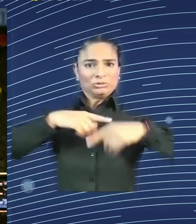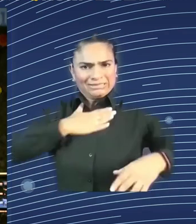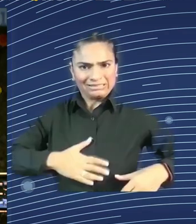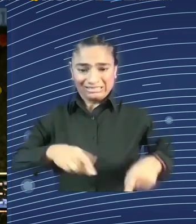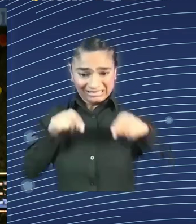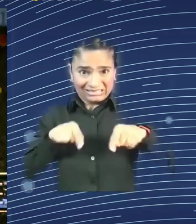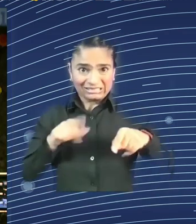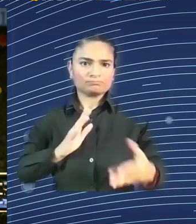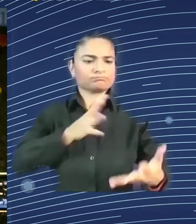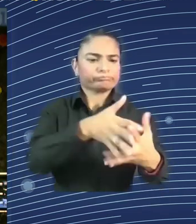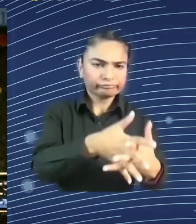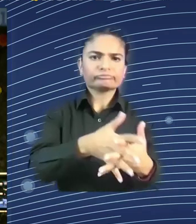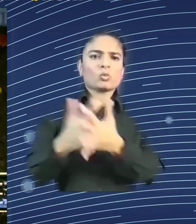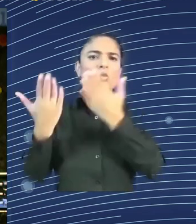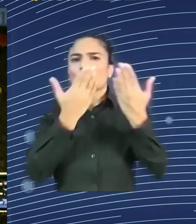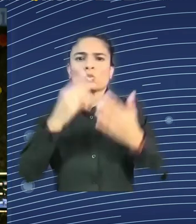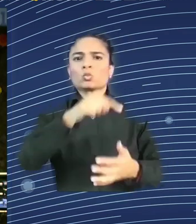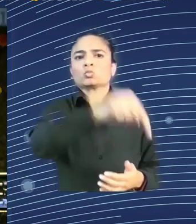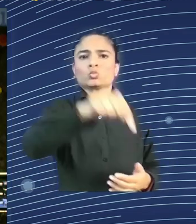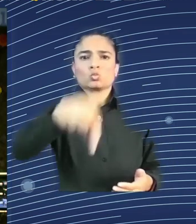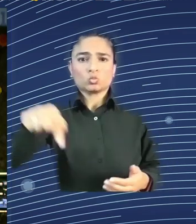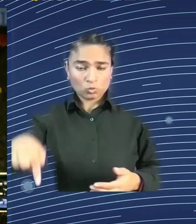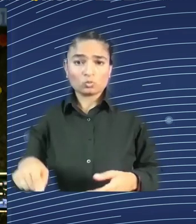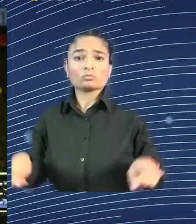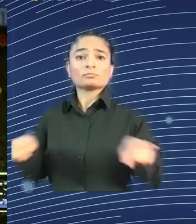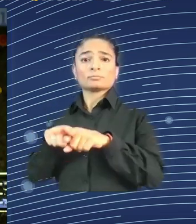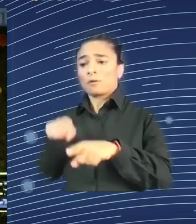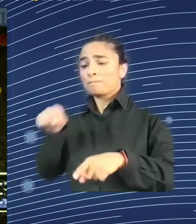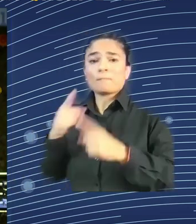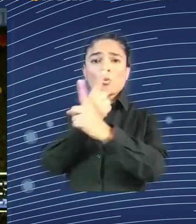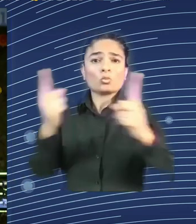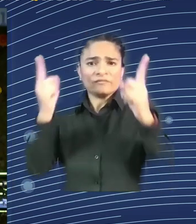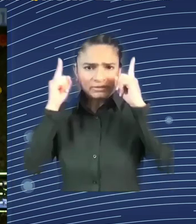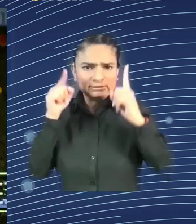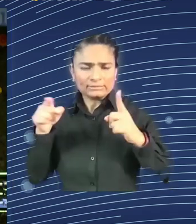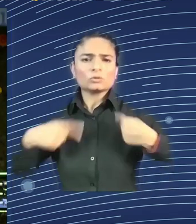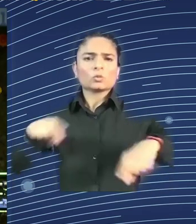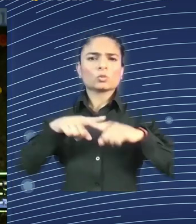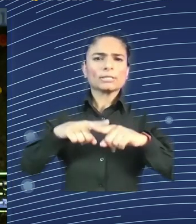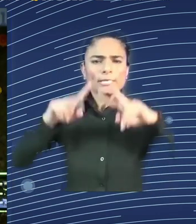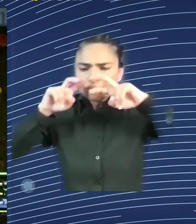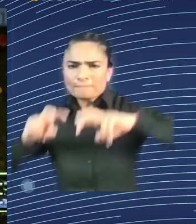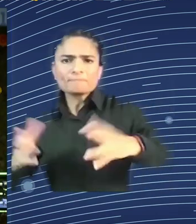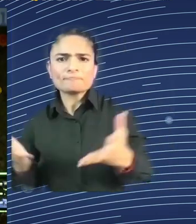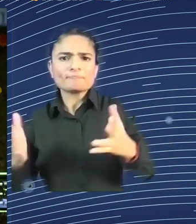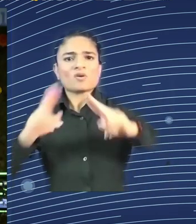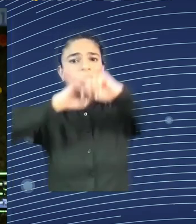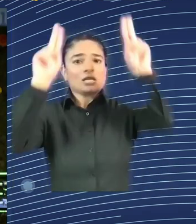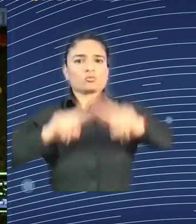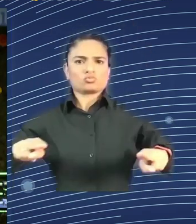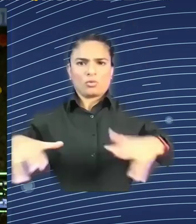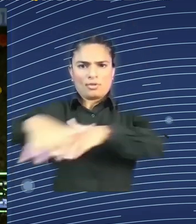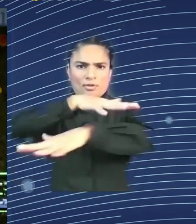universities are lagging behind on the topic of entrepreneurship. Recently, I saw a study of the top 50